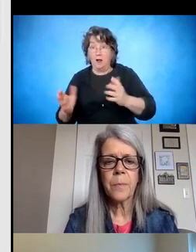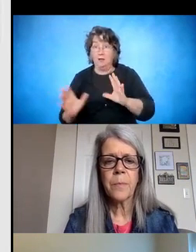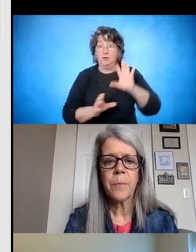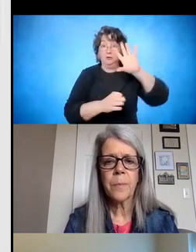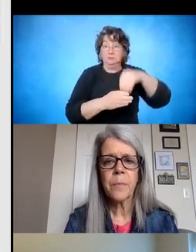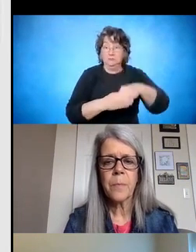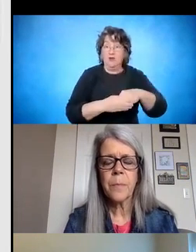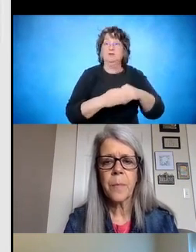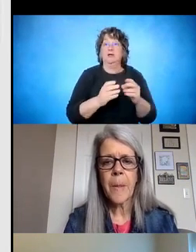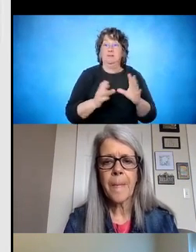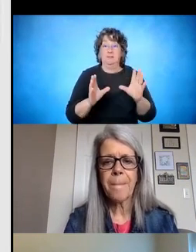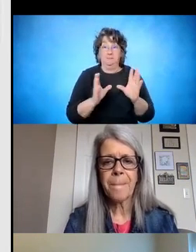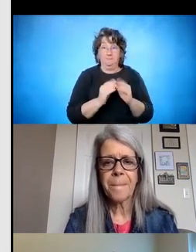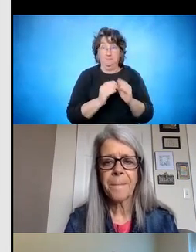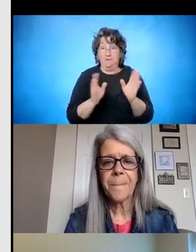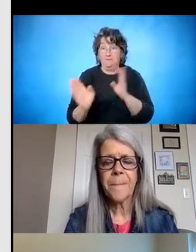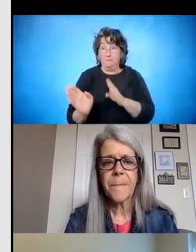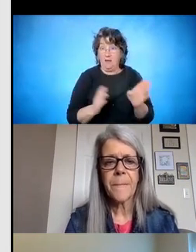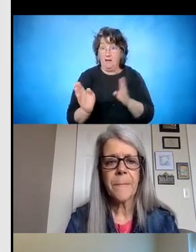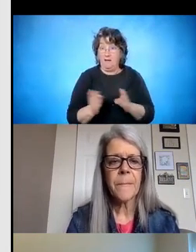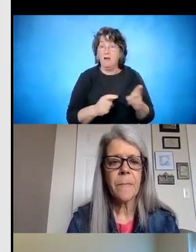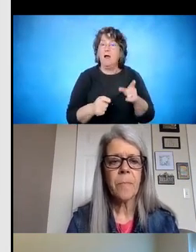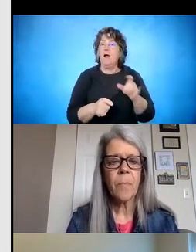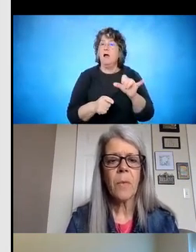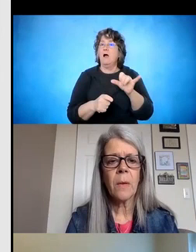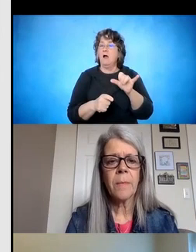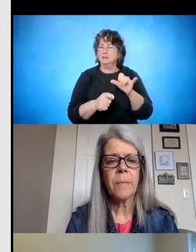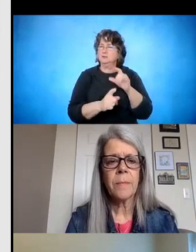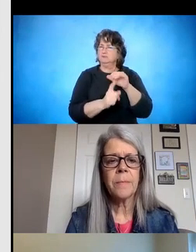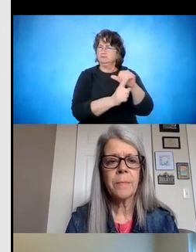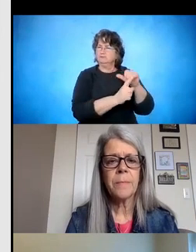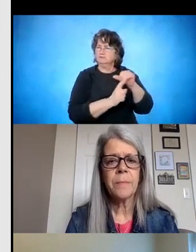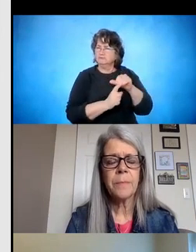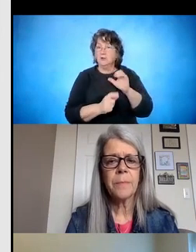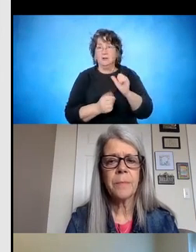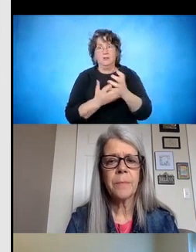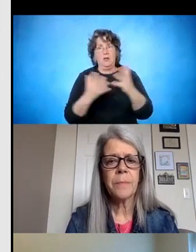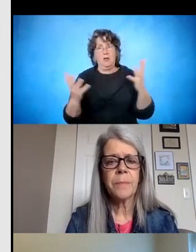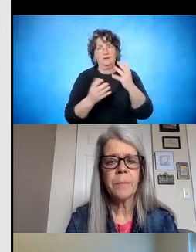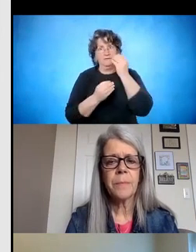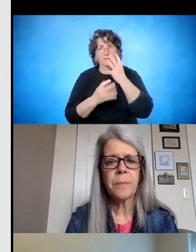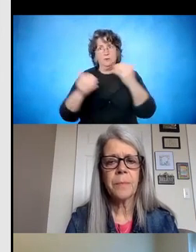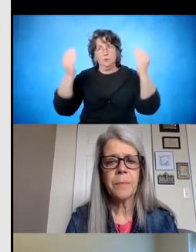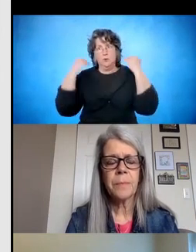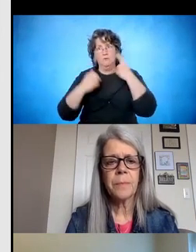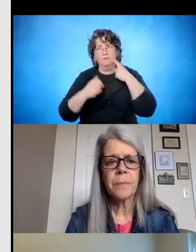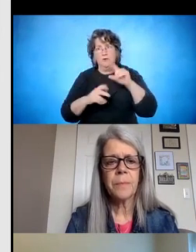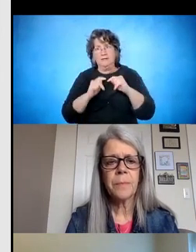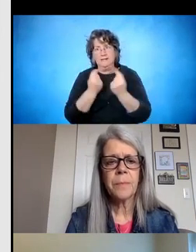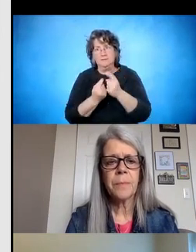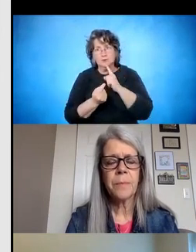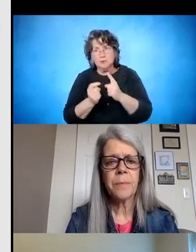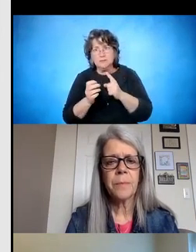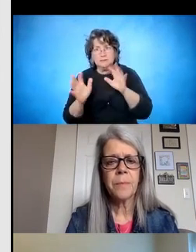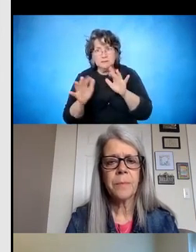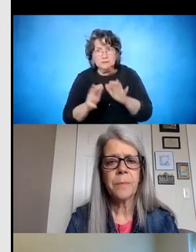that they're educated each year as a reminder because it's a lot of information, and we get that. It's a lot of information for these teams to go over, but we